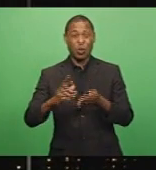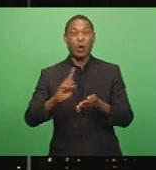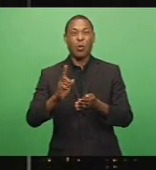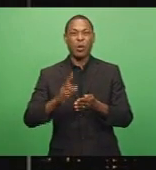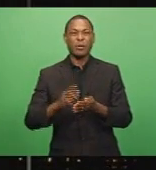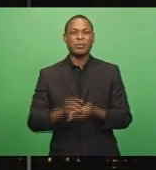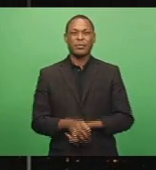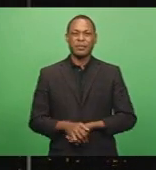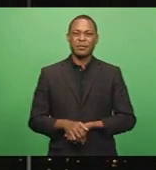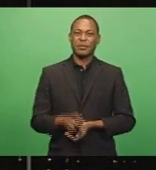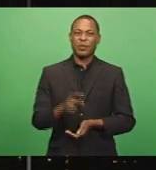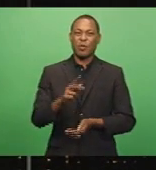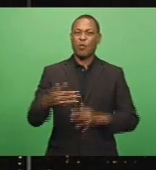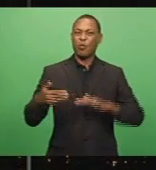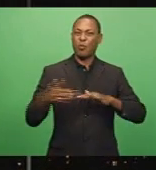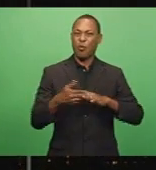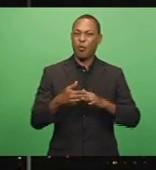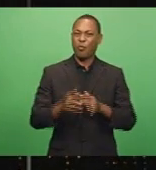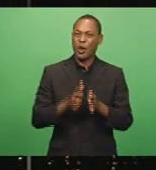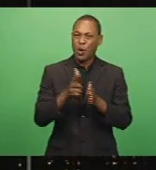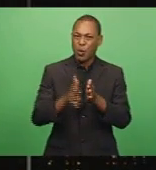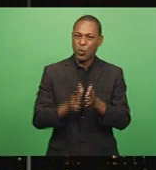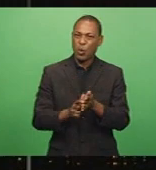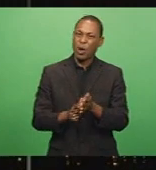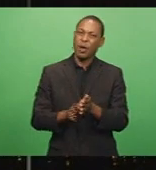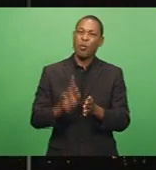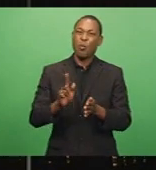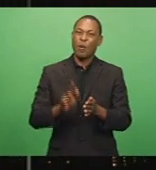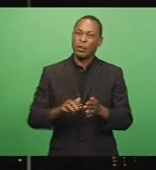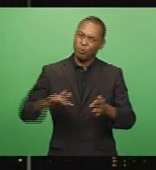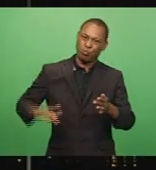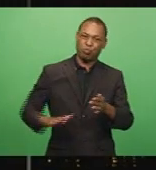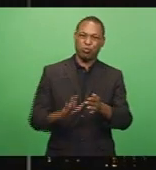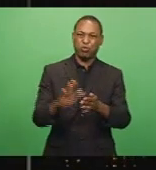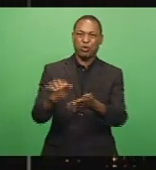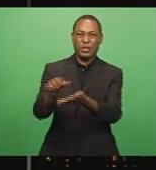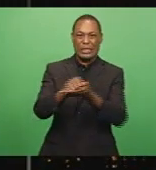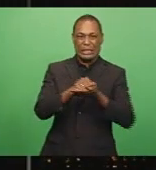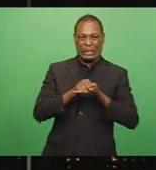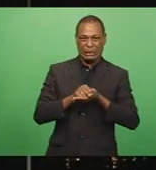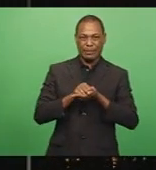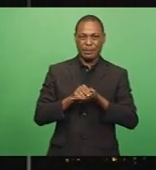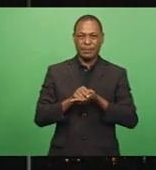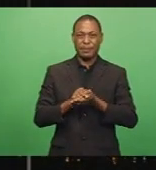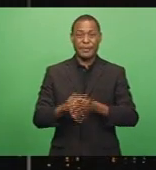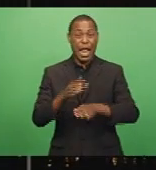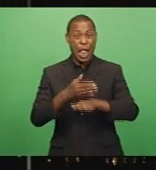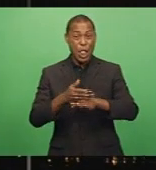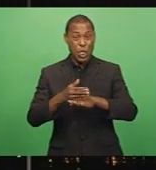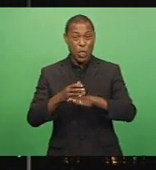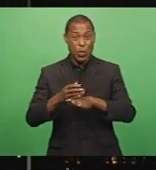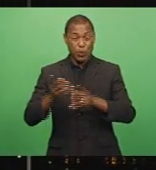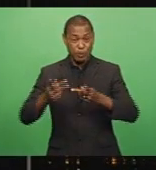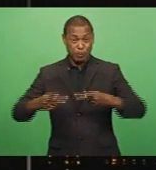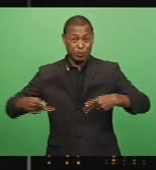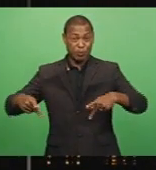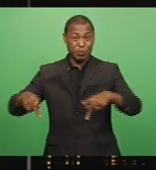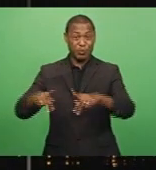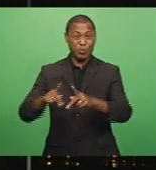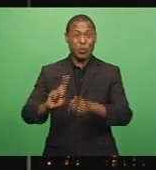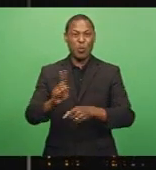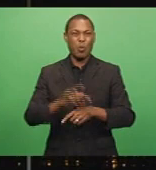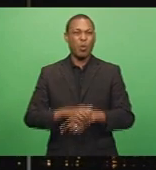for the port of Lotoka will increase its storage capacity. The new facility will also be critical to enhancing